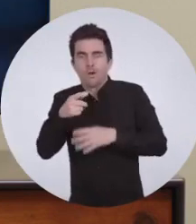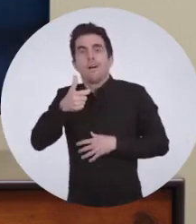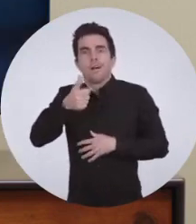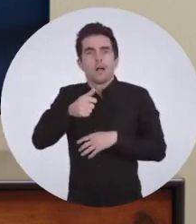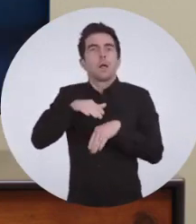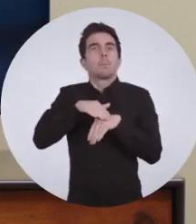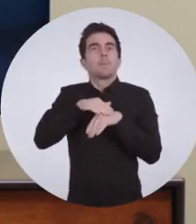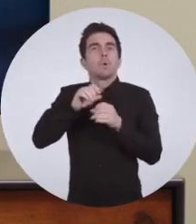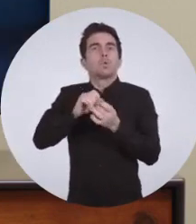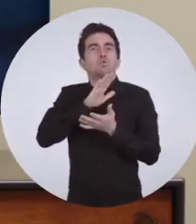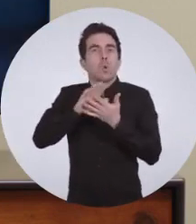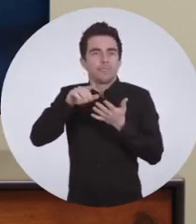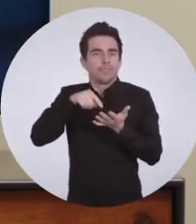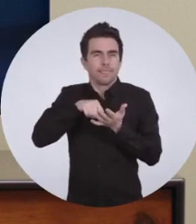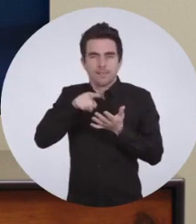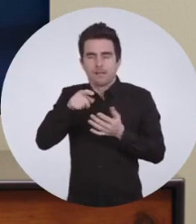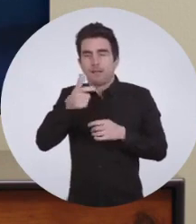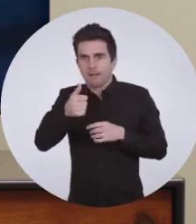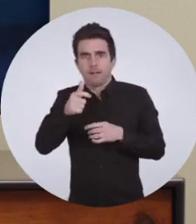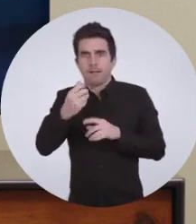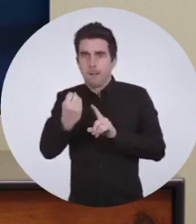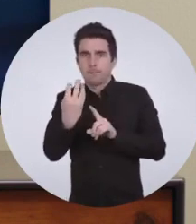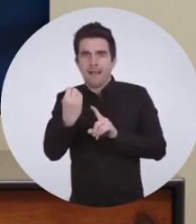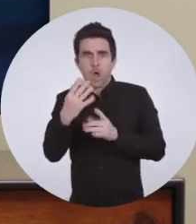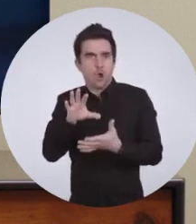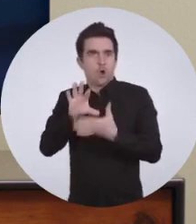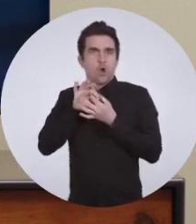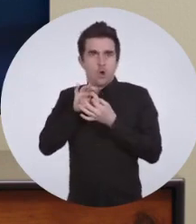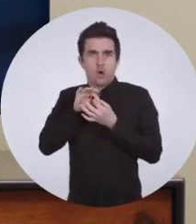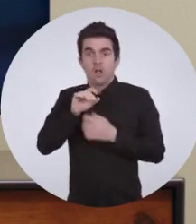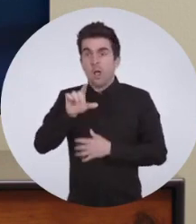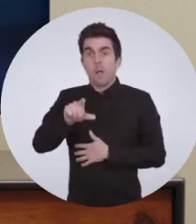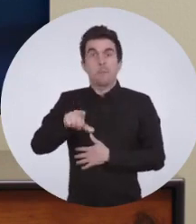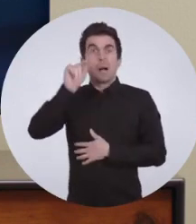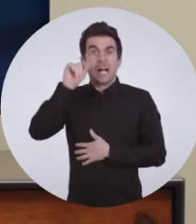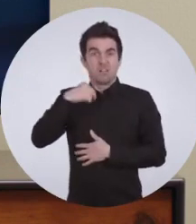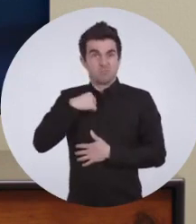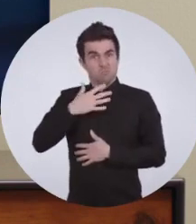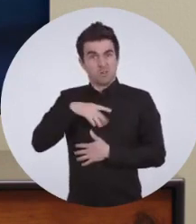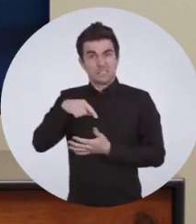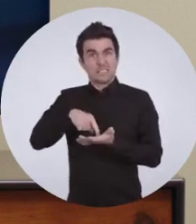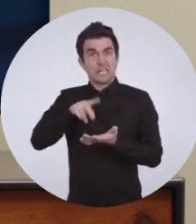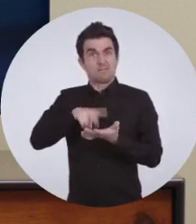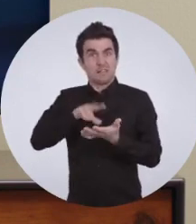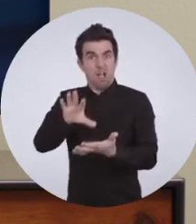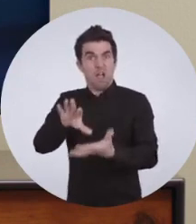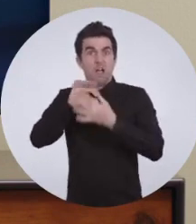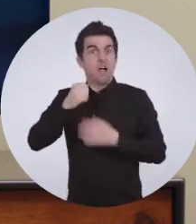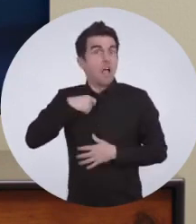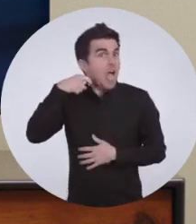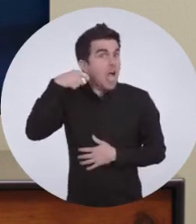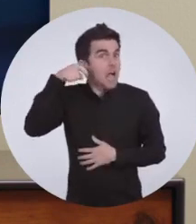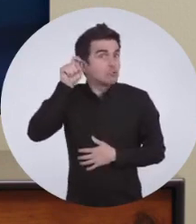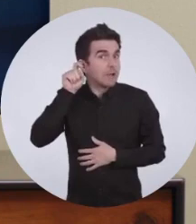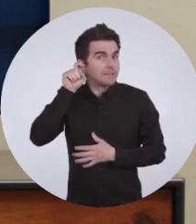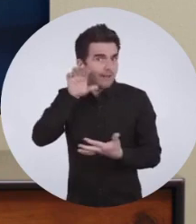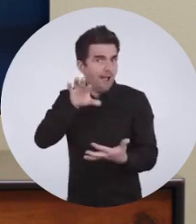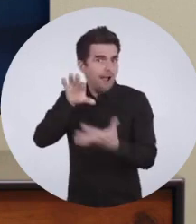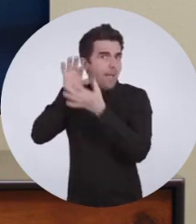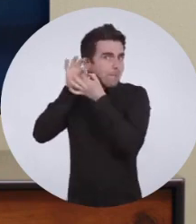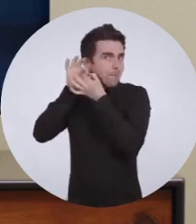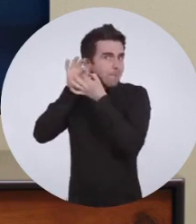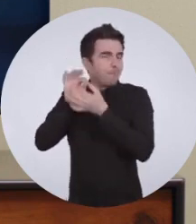select Bluetooth Speaker to pair with your additional device. Select your device. I'm pairing the TV to my hearing aids.